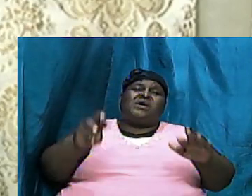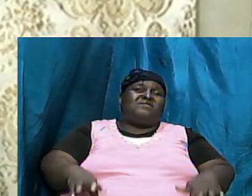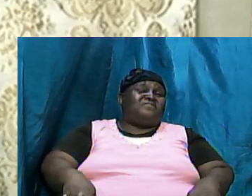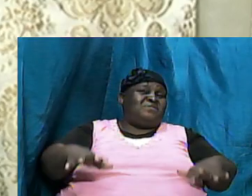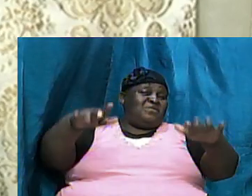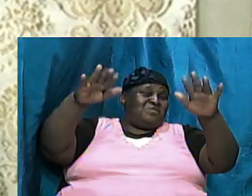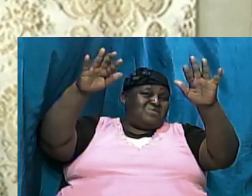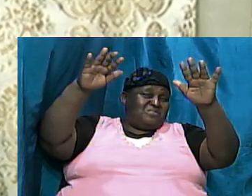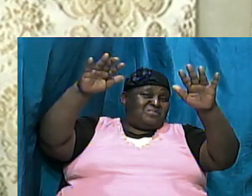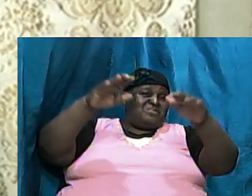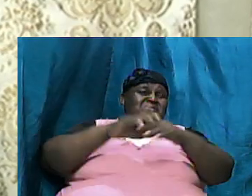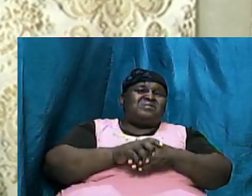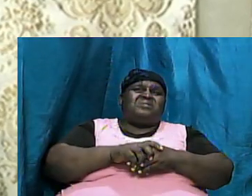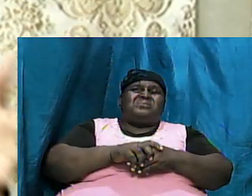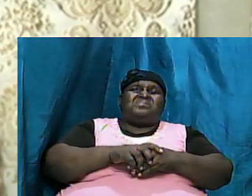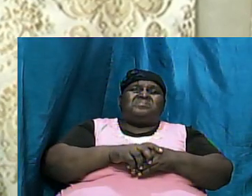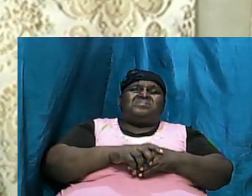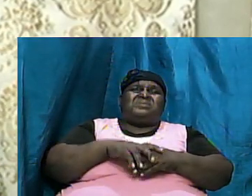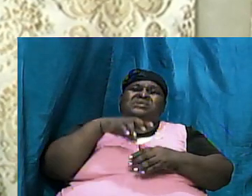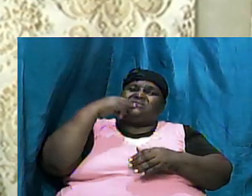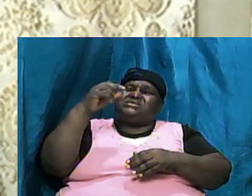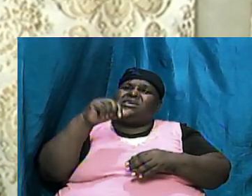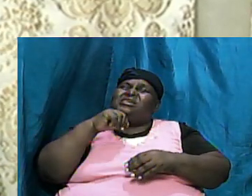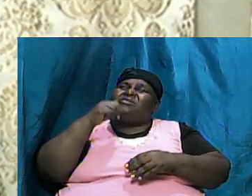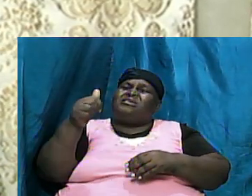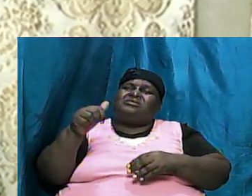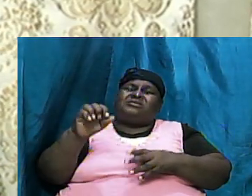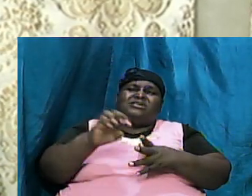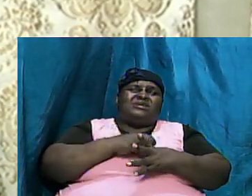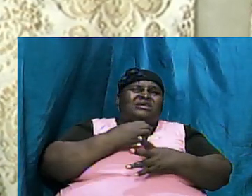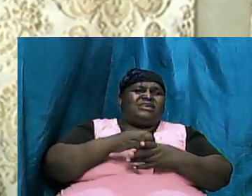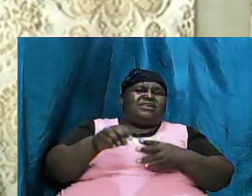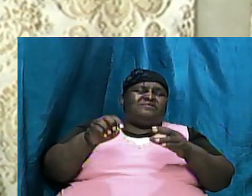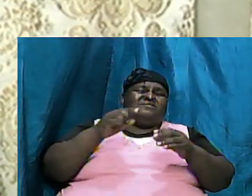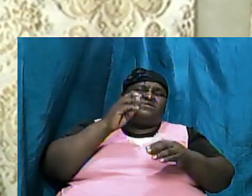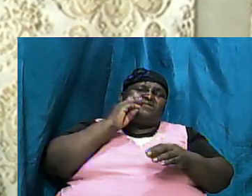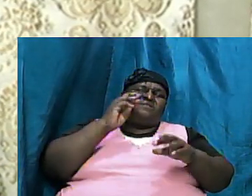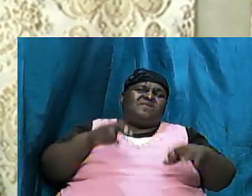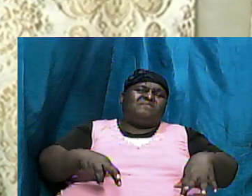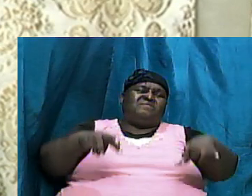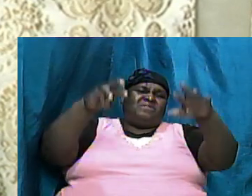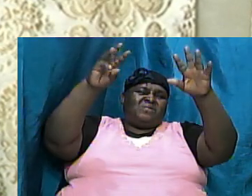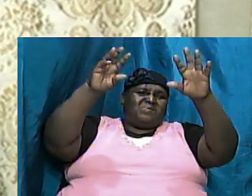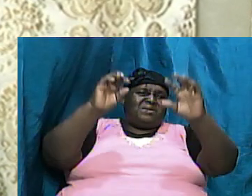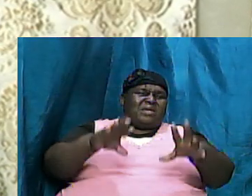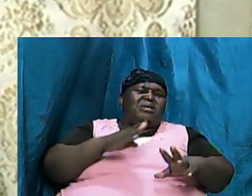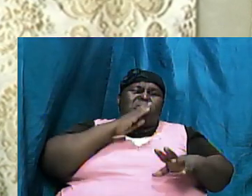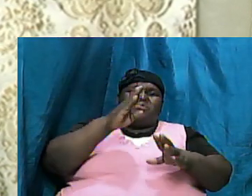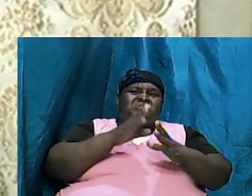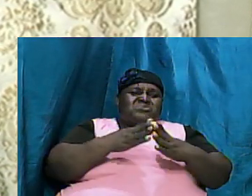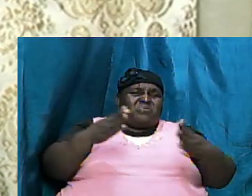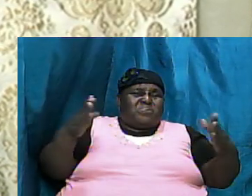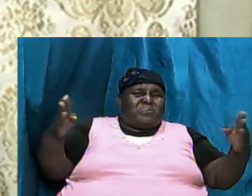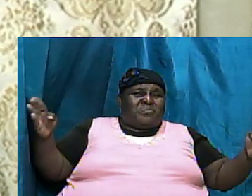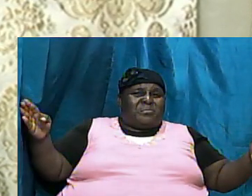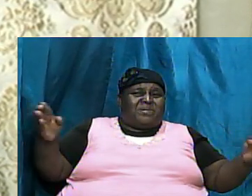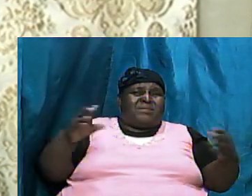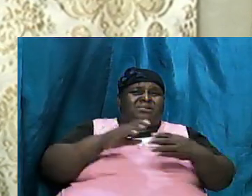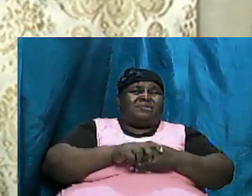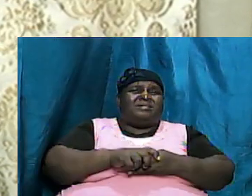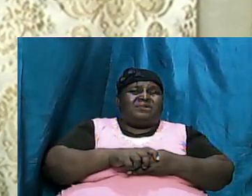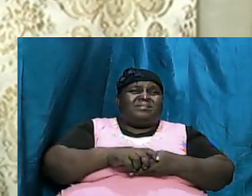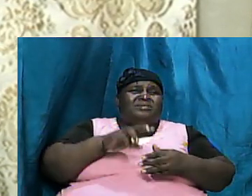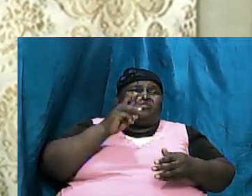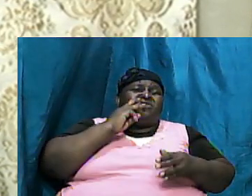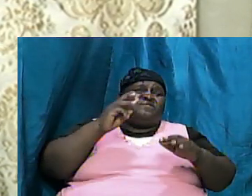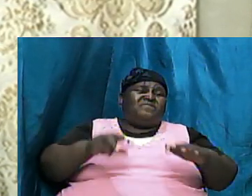couldn't have been even a flood that was so vast that it could have and in fact they even go as far as to argue that this thing that the flood was